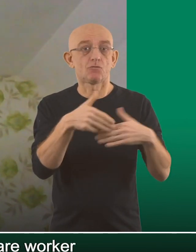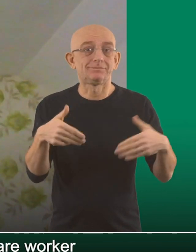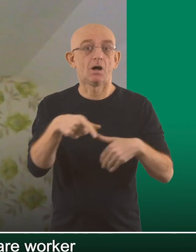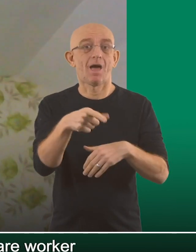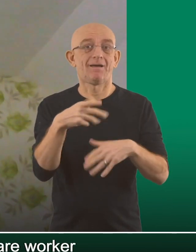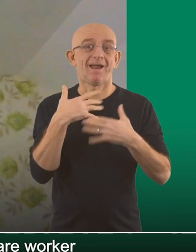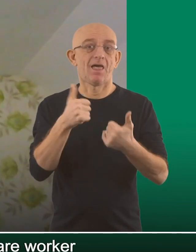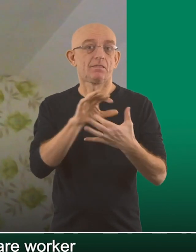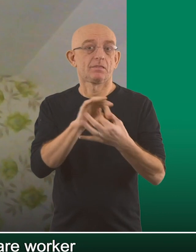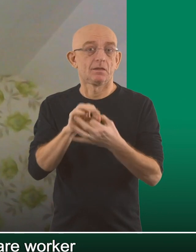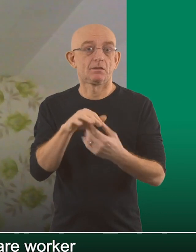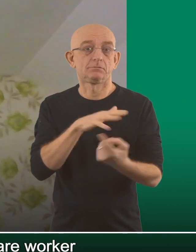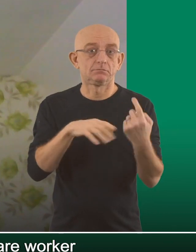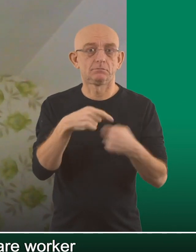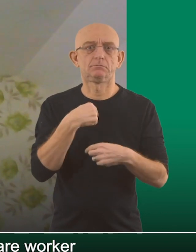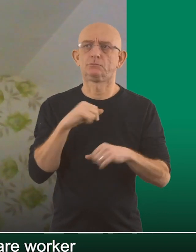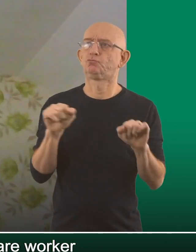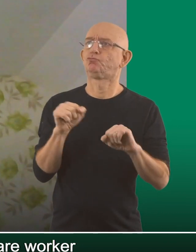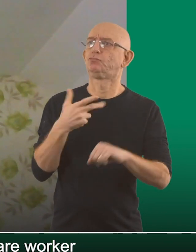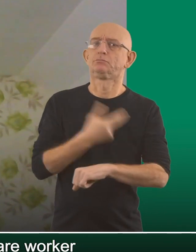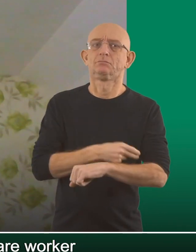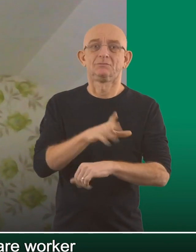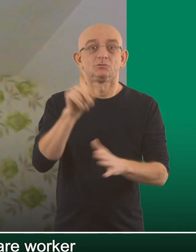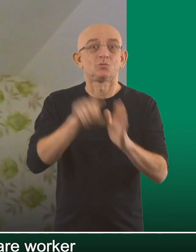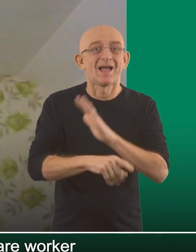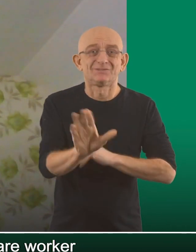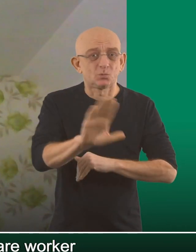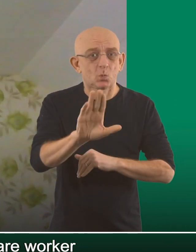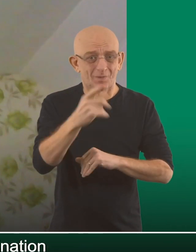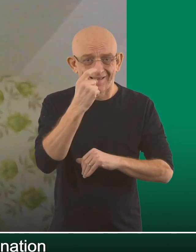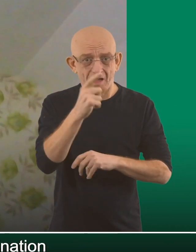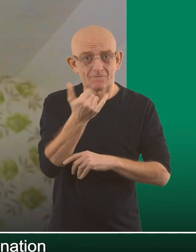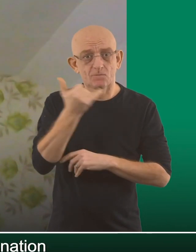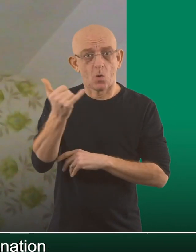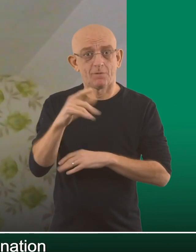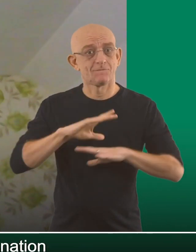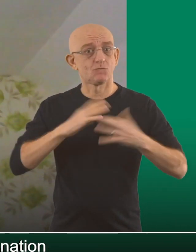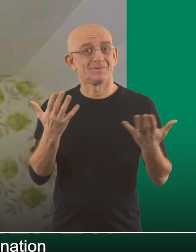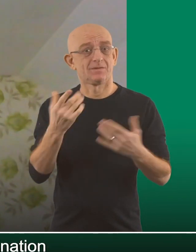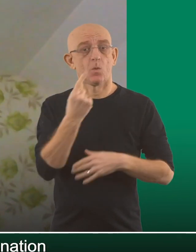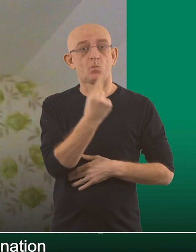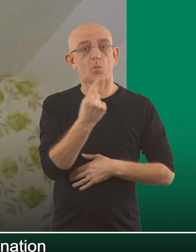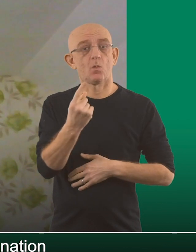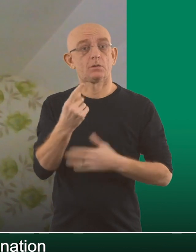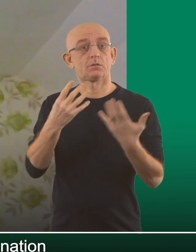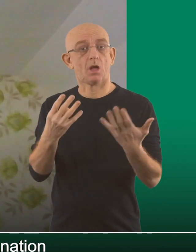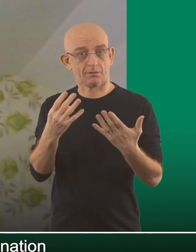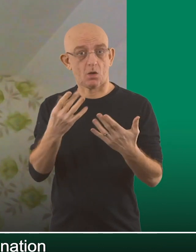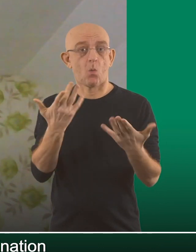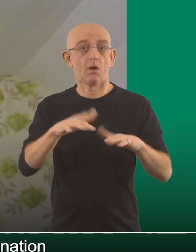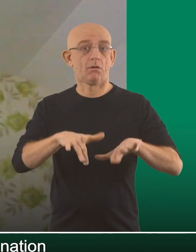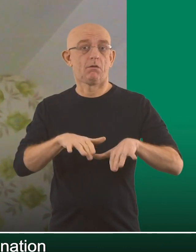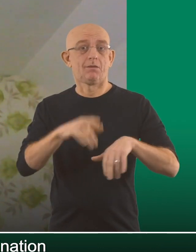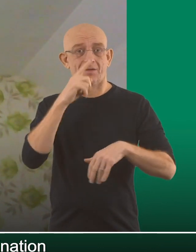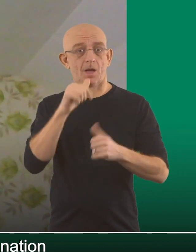social care worker that haven't yet had the vaccine for whatever reason, it's not too late. You can call now to book a